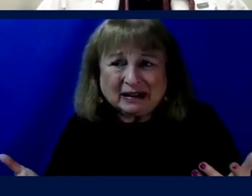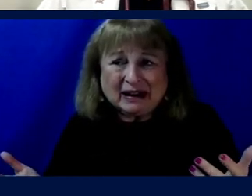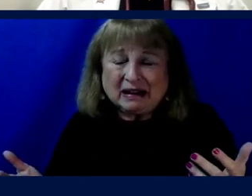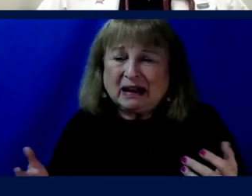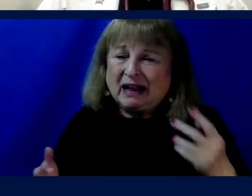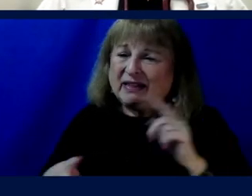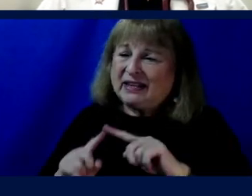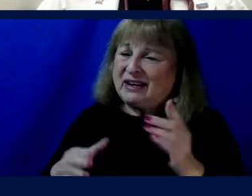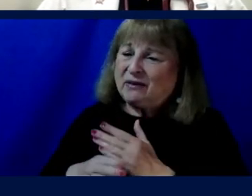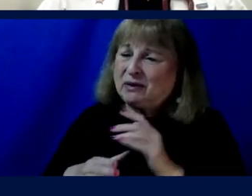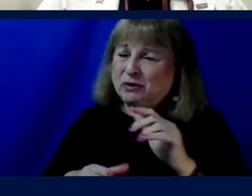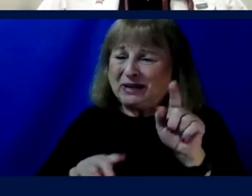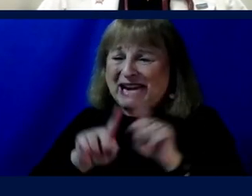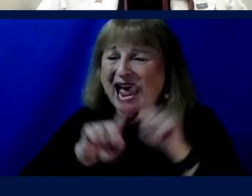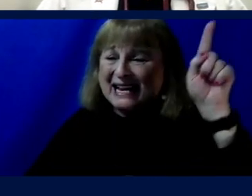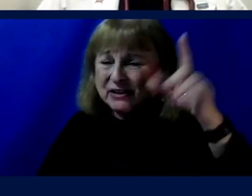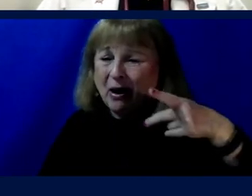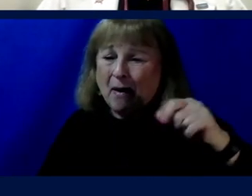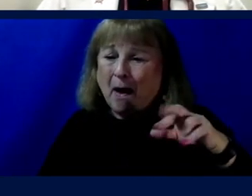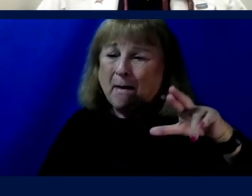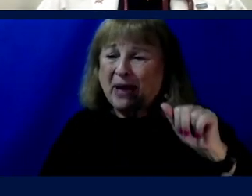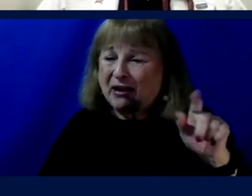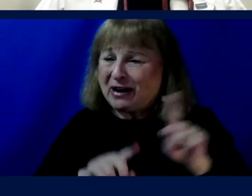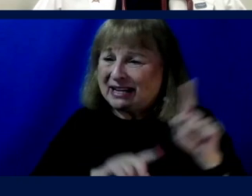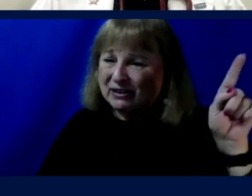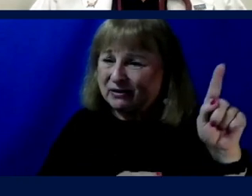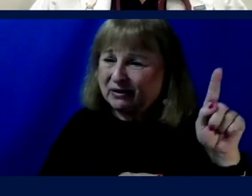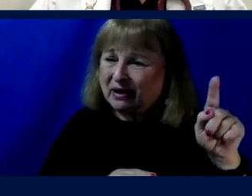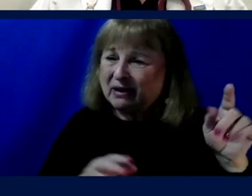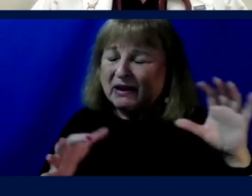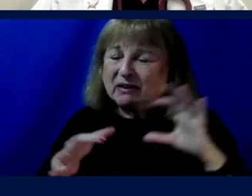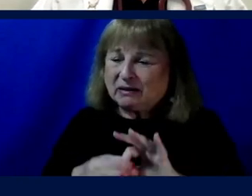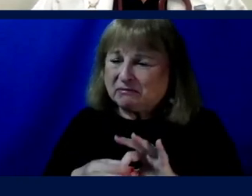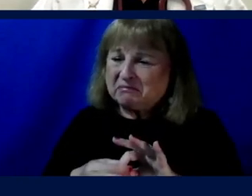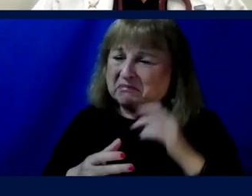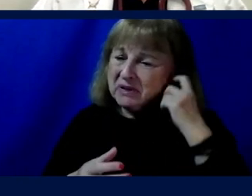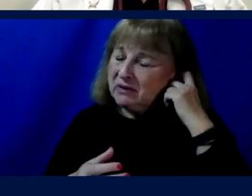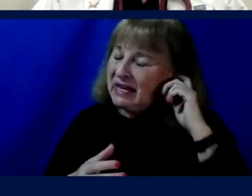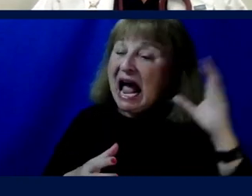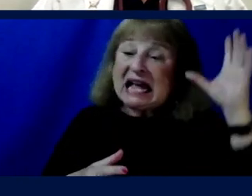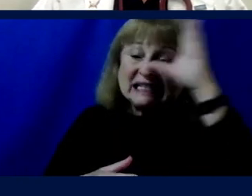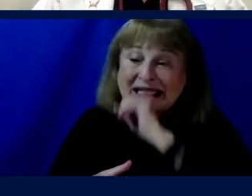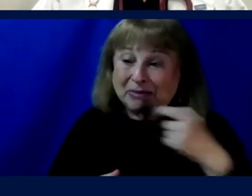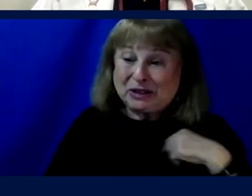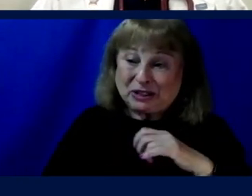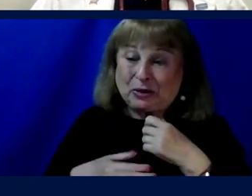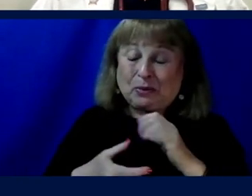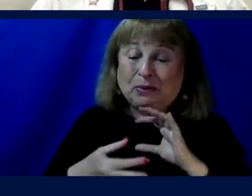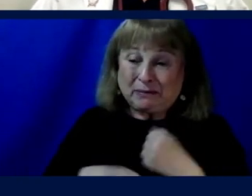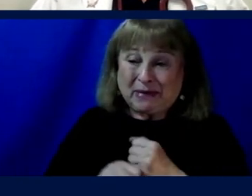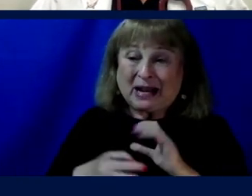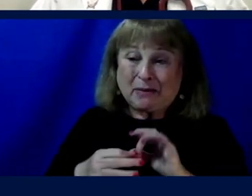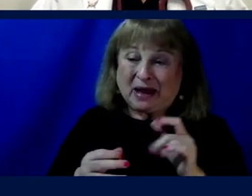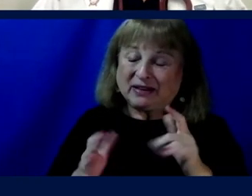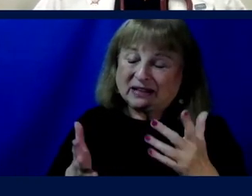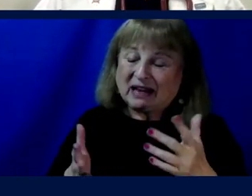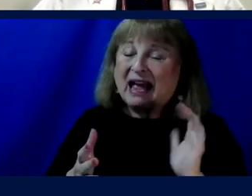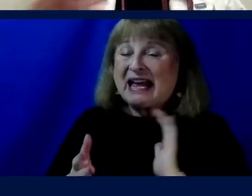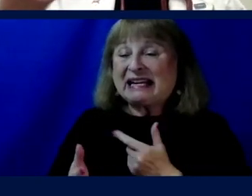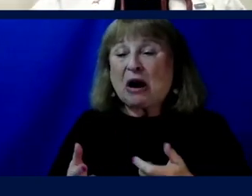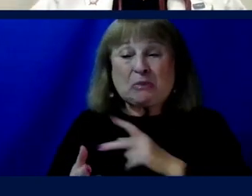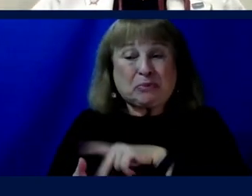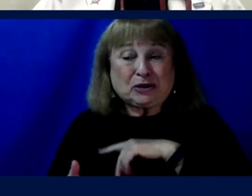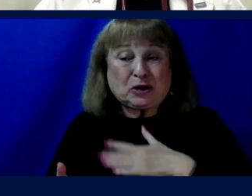I can tell, the difference between astronauts and para-astronauts largely comes down to the assumptions that we make about the function. And our own personal